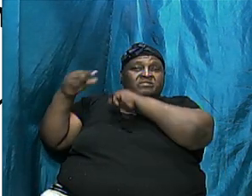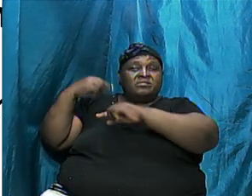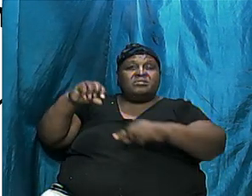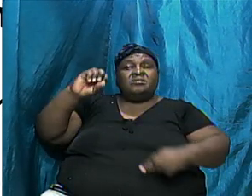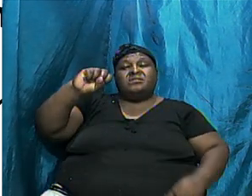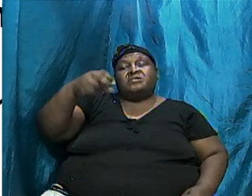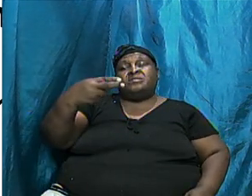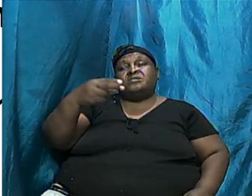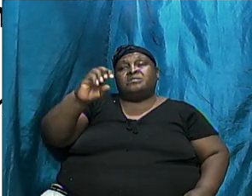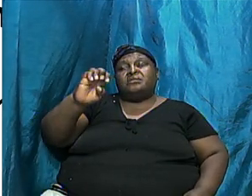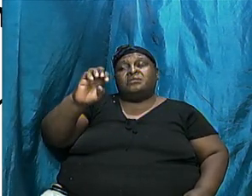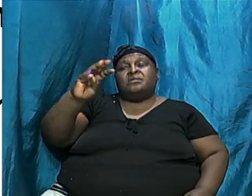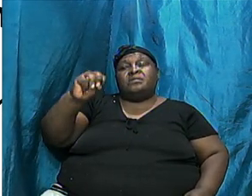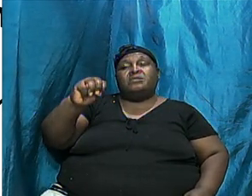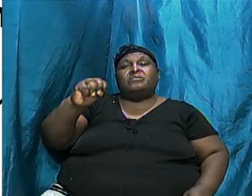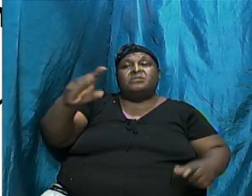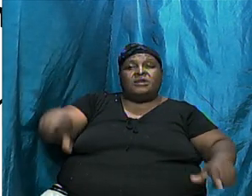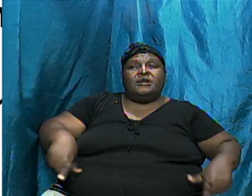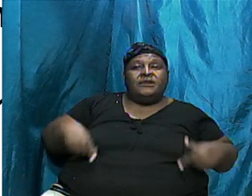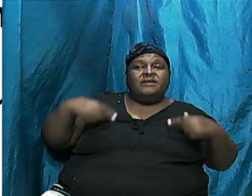Would dwell in tents